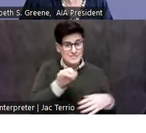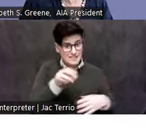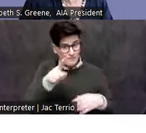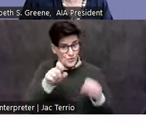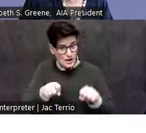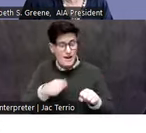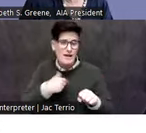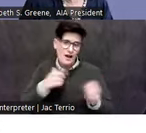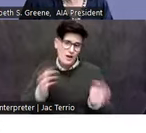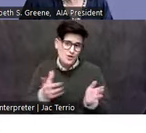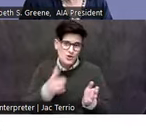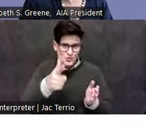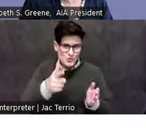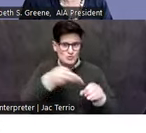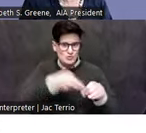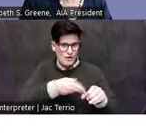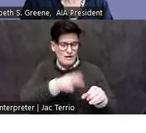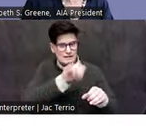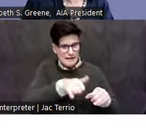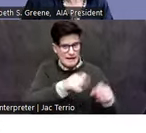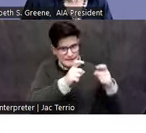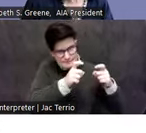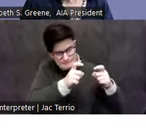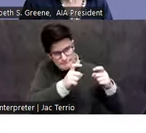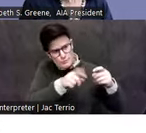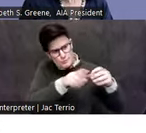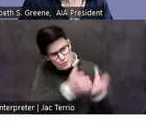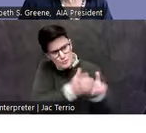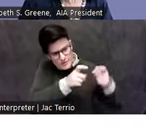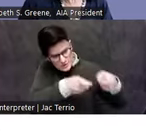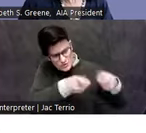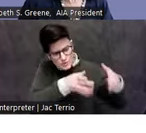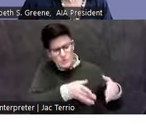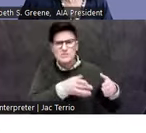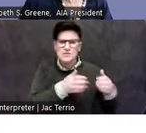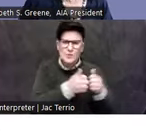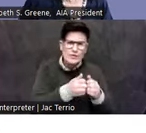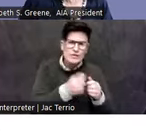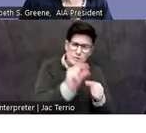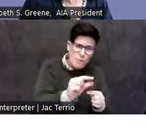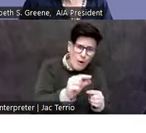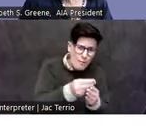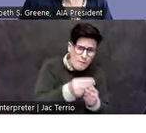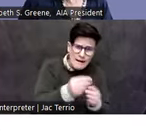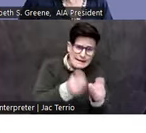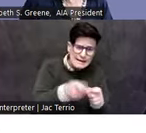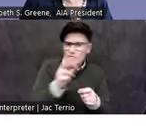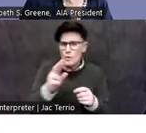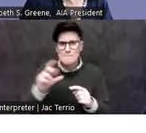contributors with a gift, large or small. Again, you can donate right on our website at www